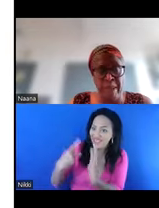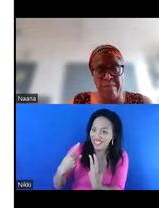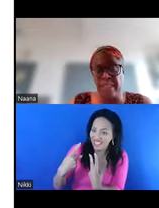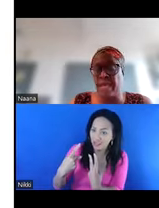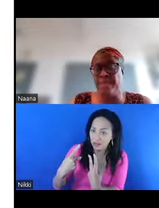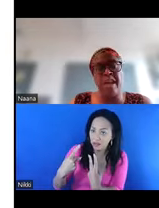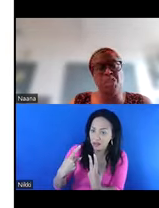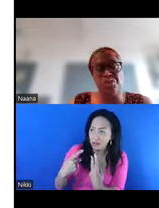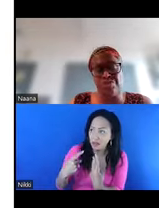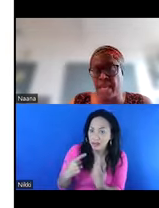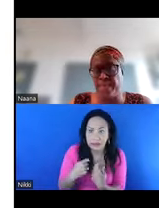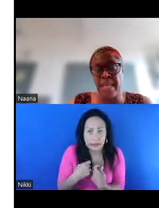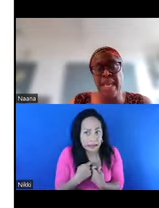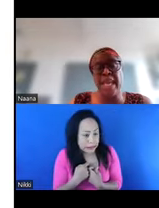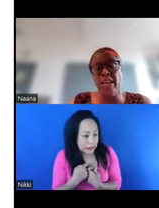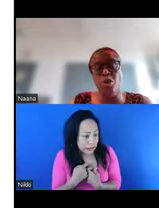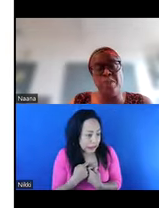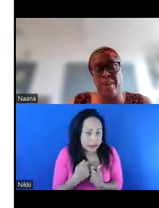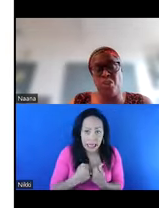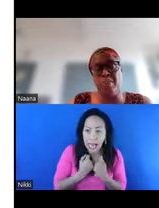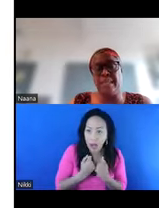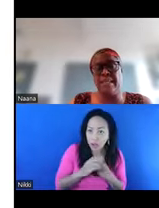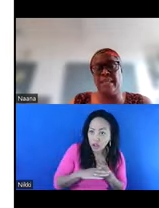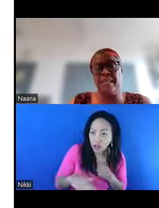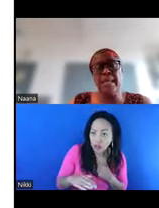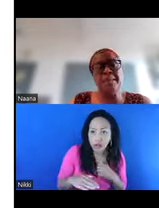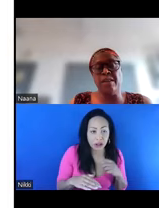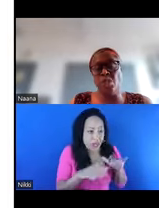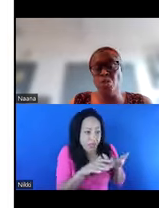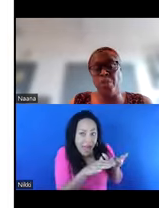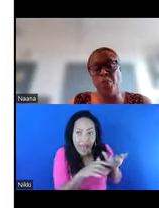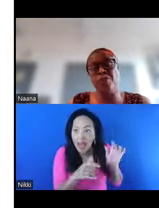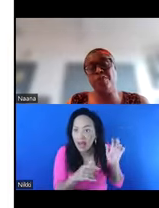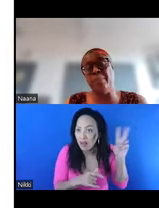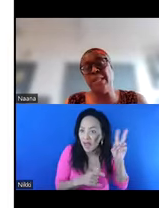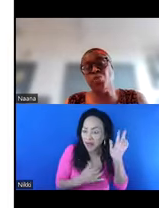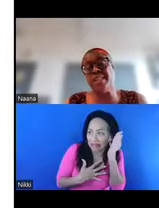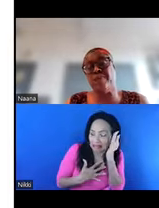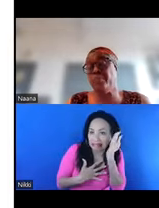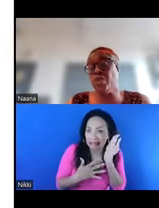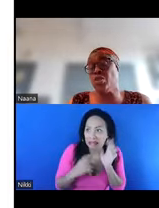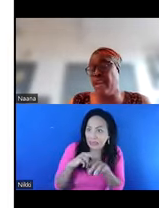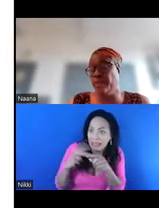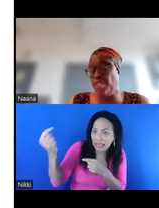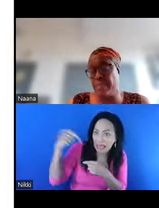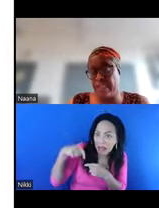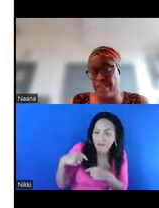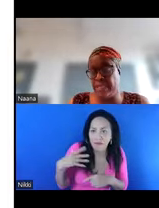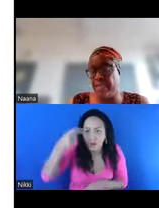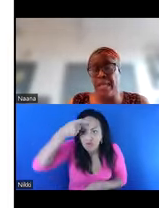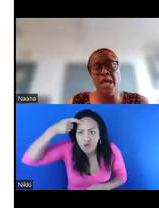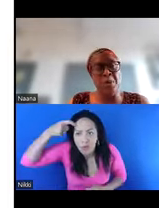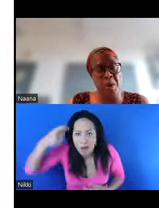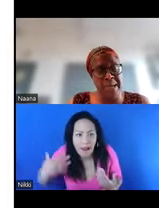actually when parents are there, children are there, and it could be very traumatizing. There is no support for families who suffer because of FGM